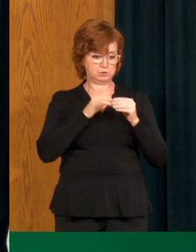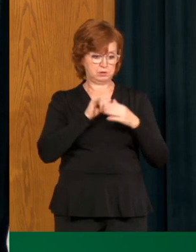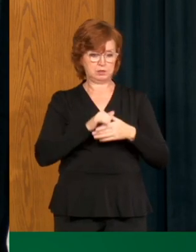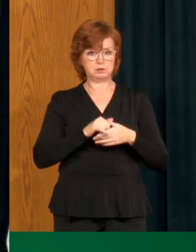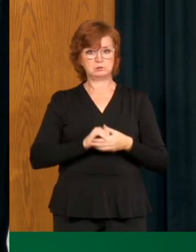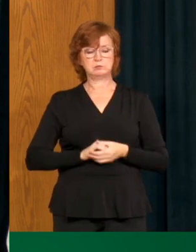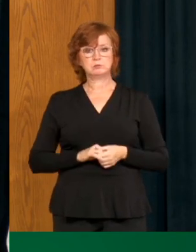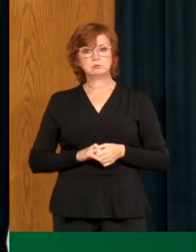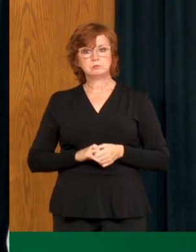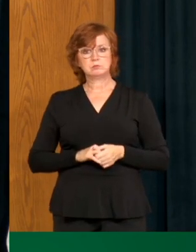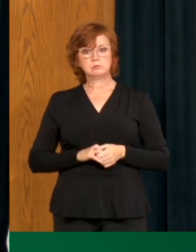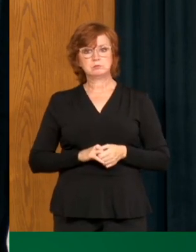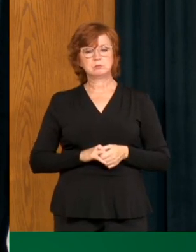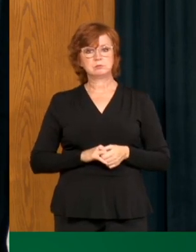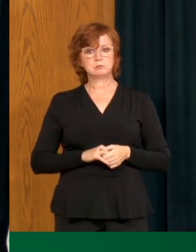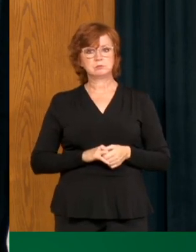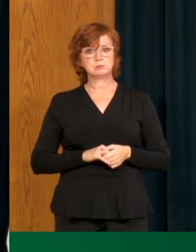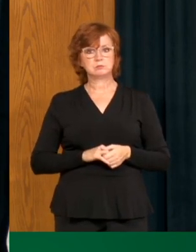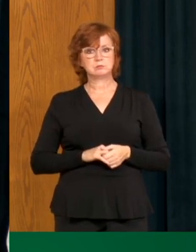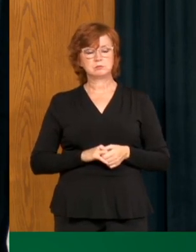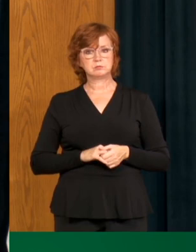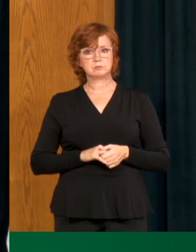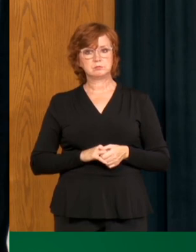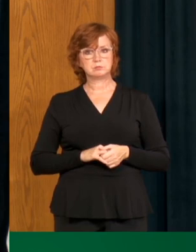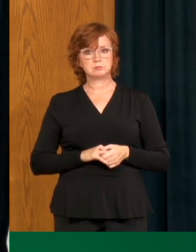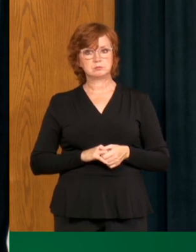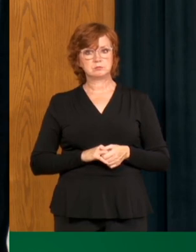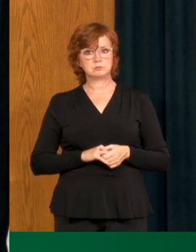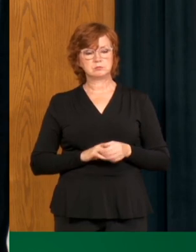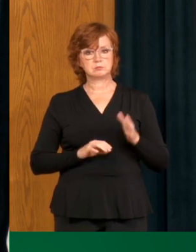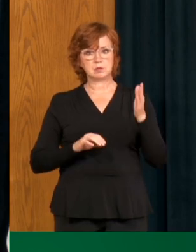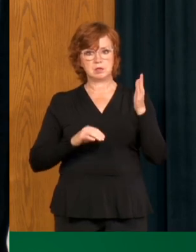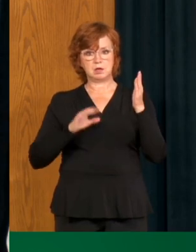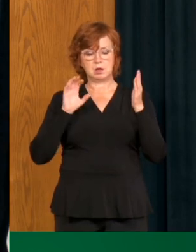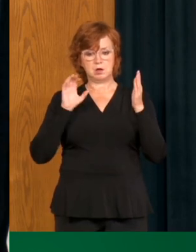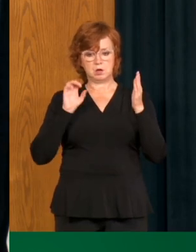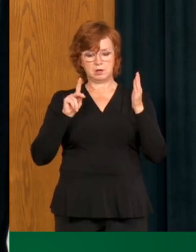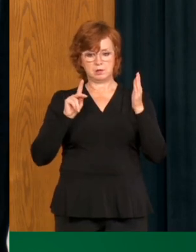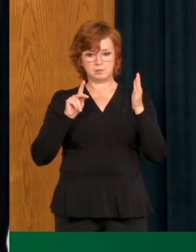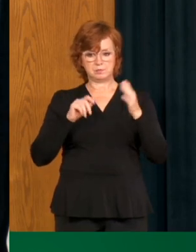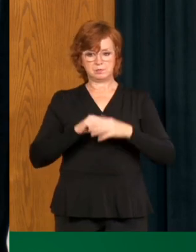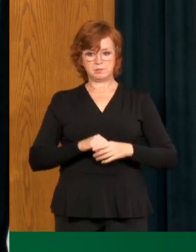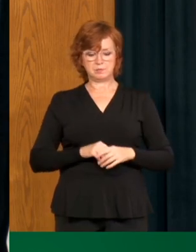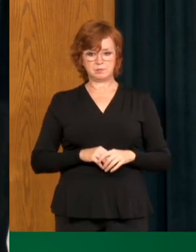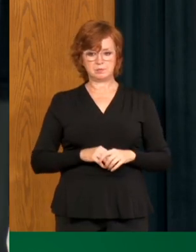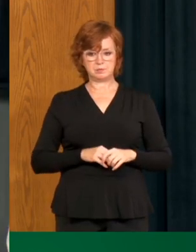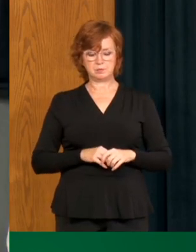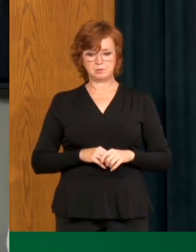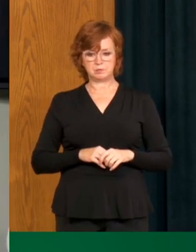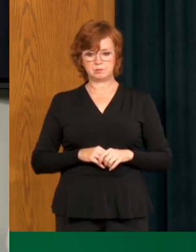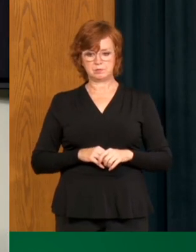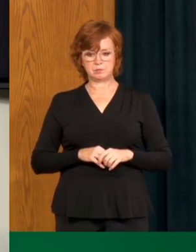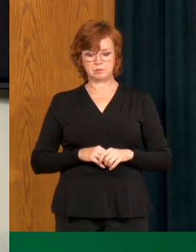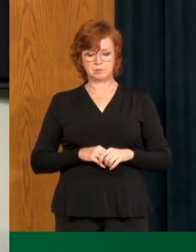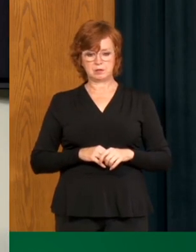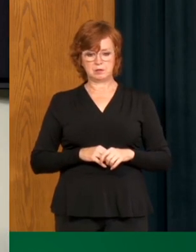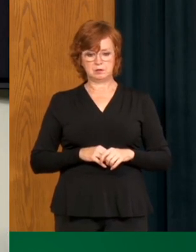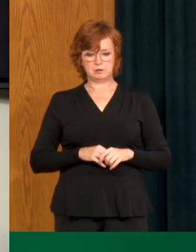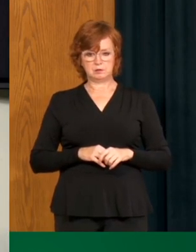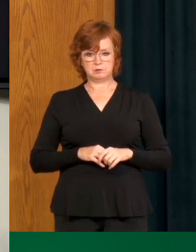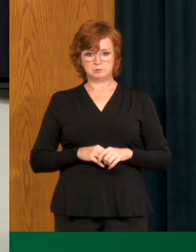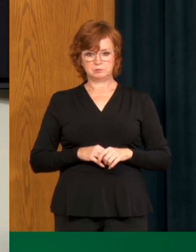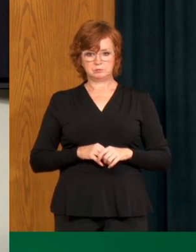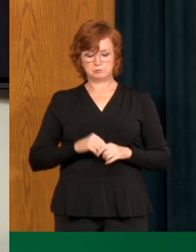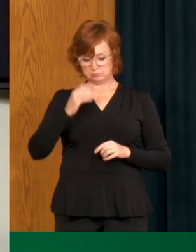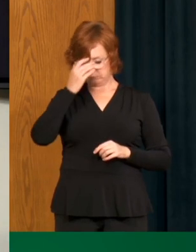you know, the broader plans for, for mask usage here in the province. Thank you. So just like physical distancing and the general guidelines about